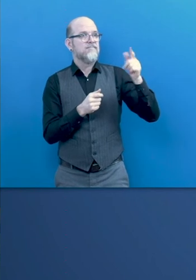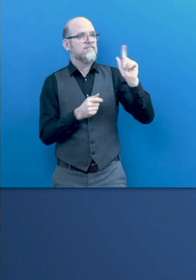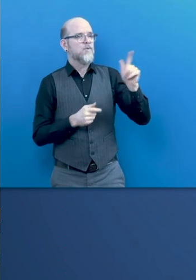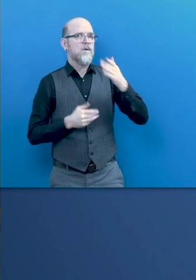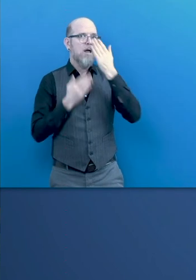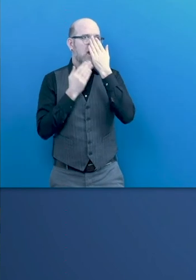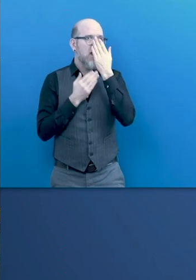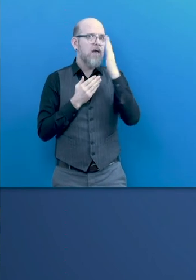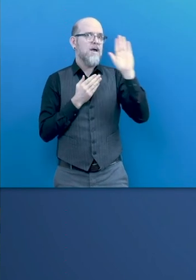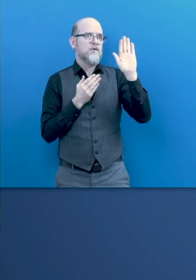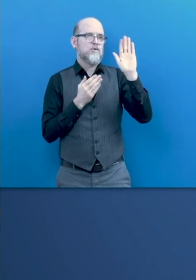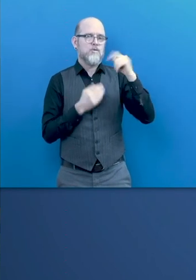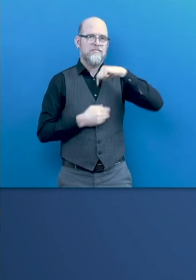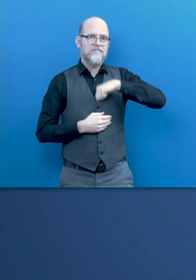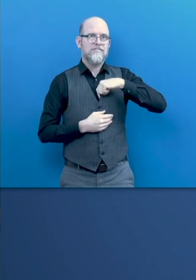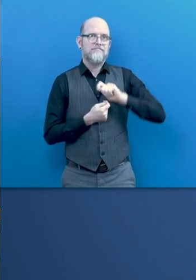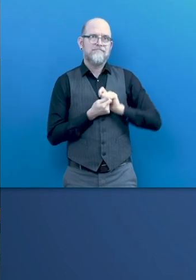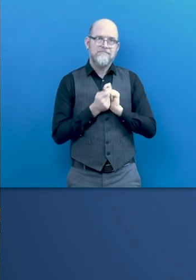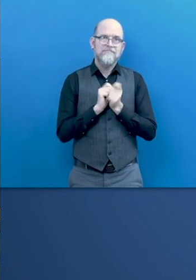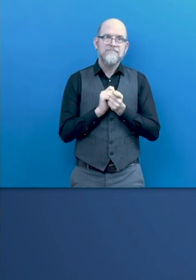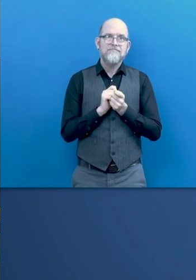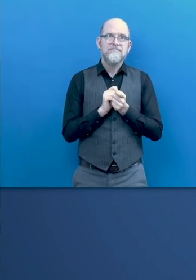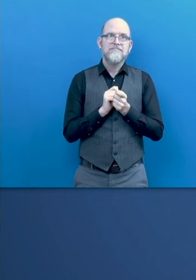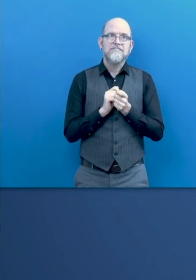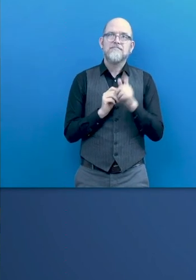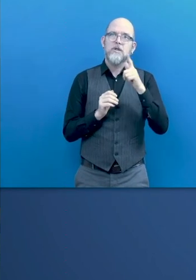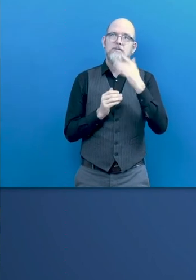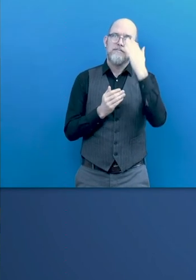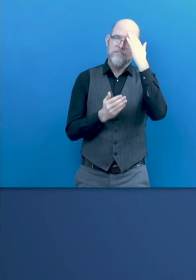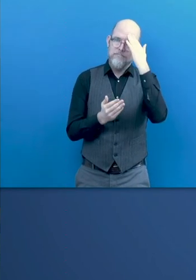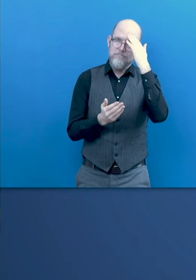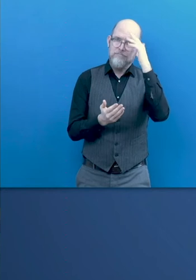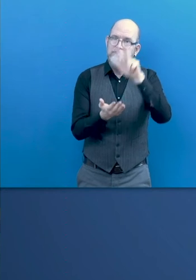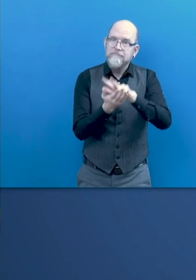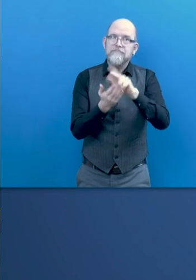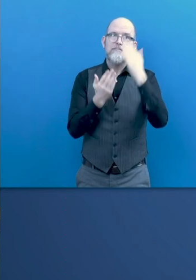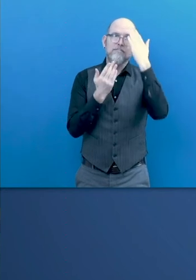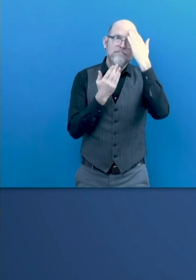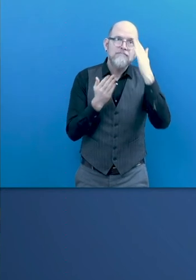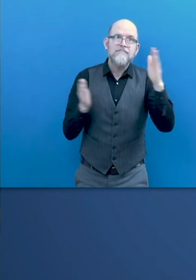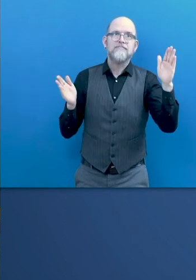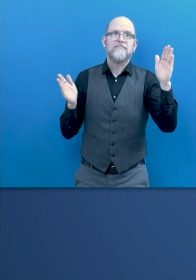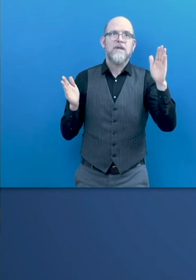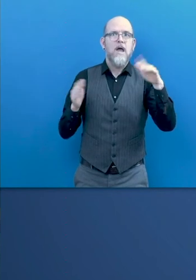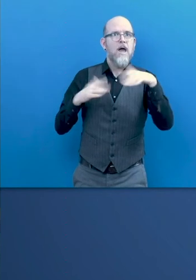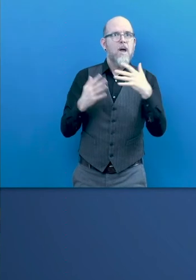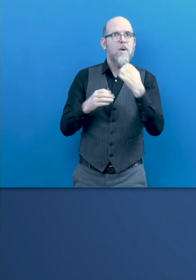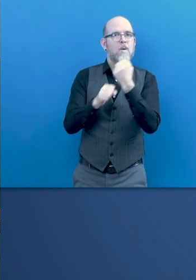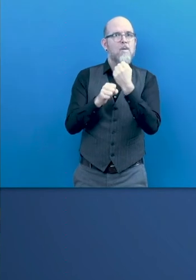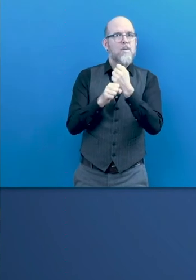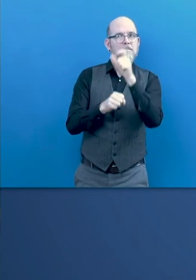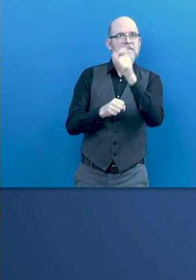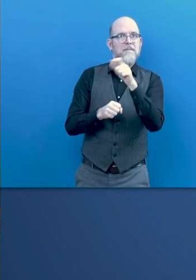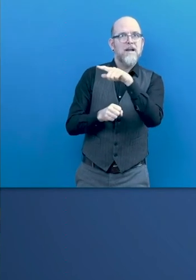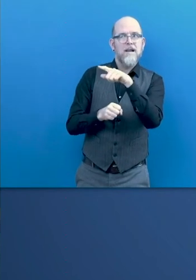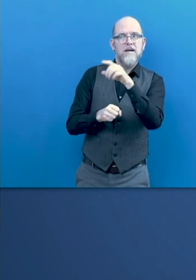with regarding talent acquisition. And then the digital skill gap